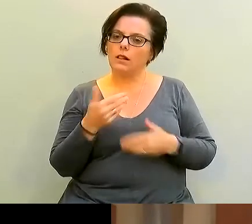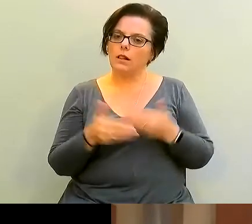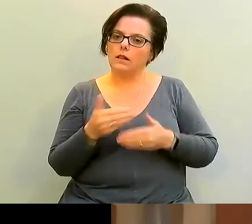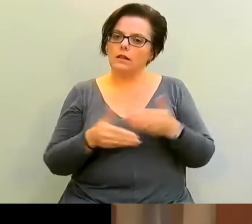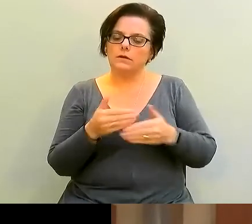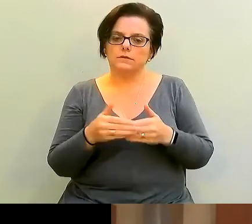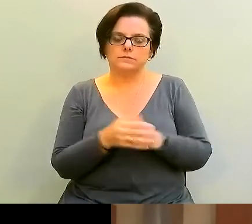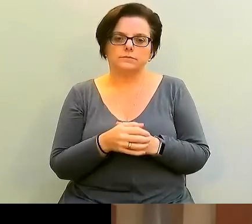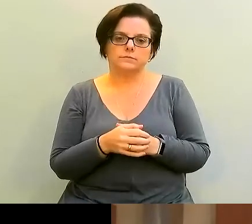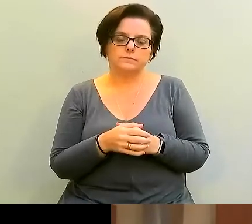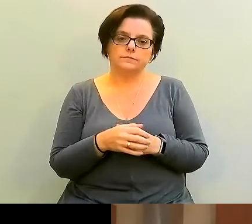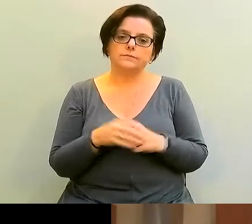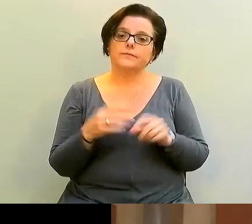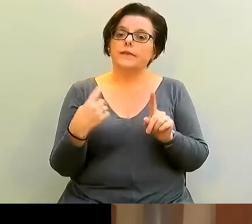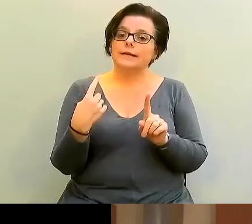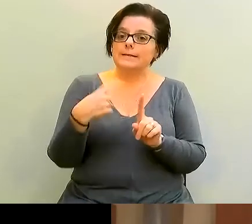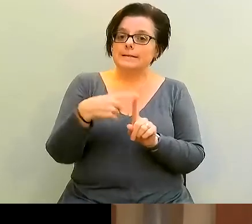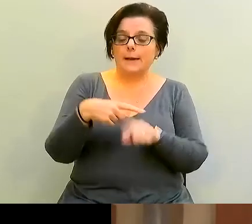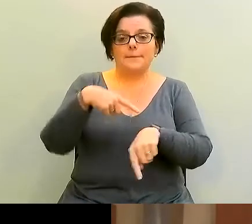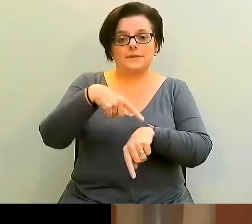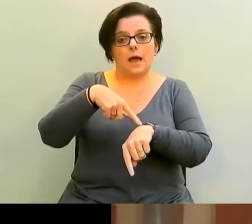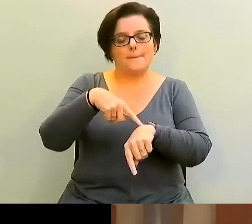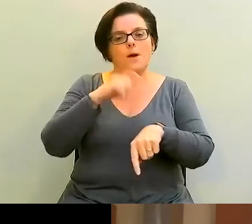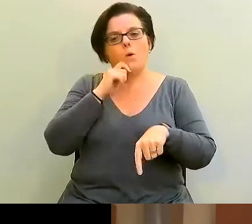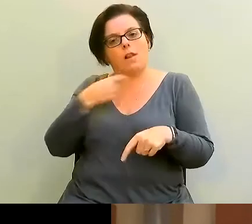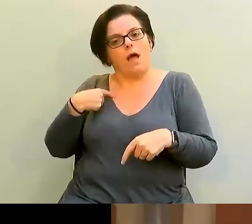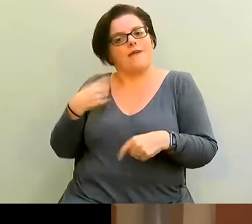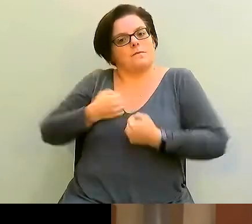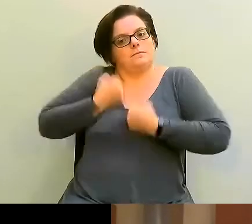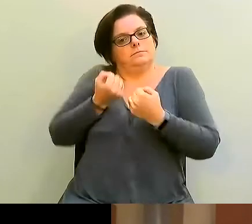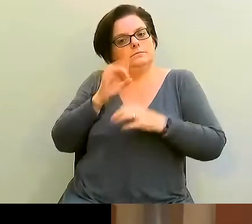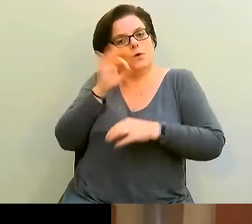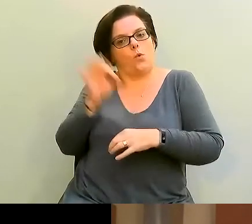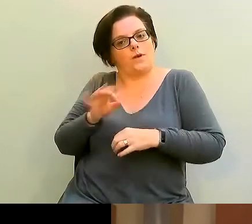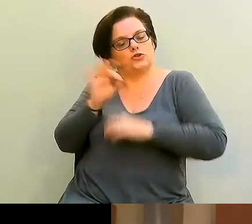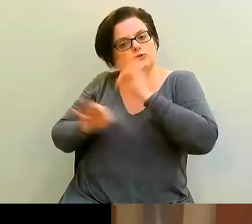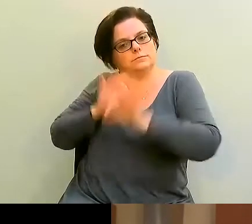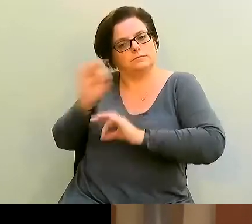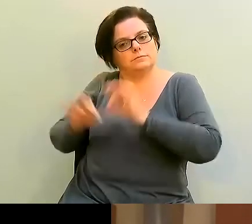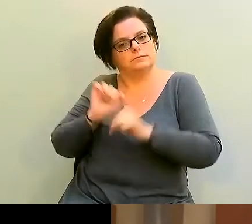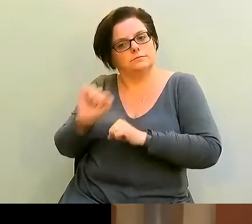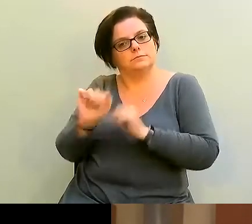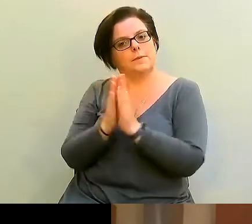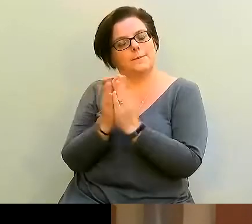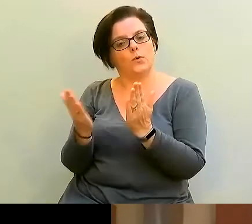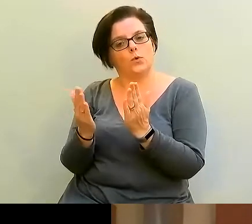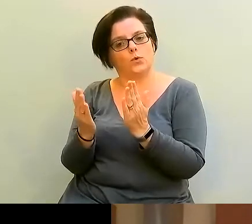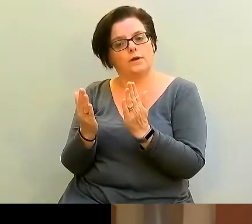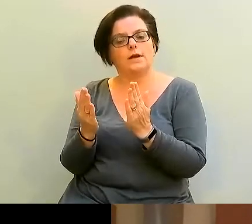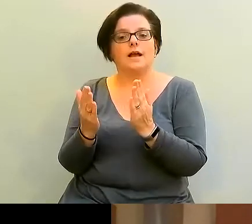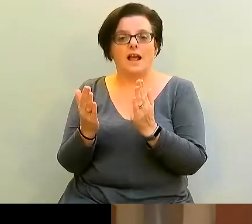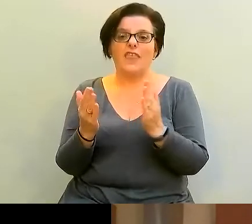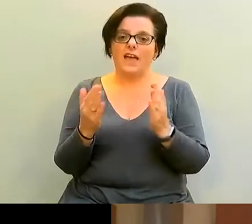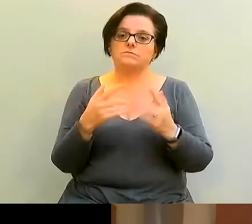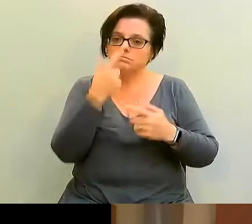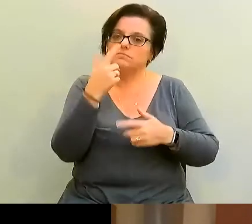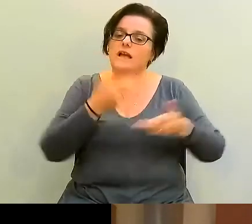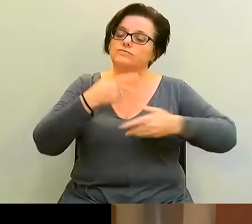there is to ask. I've also got a load of questions to ask Uma about the book. And at that point, we can carry on.